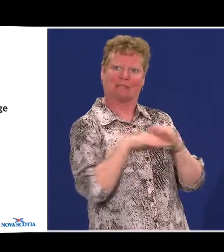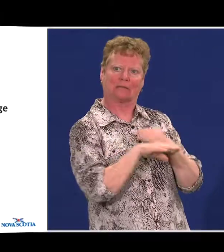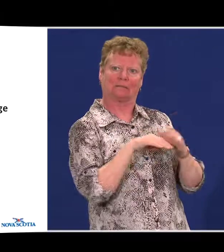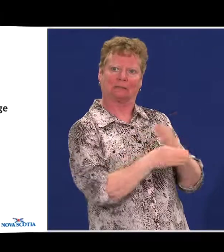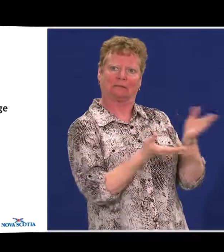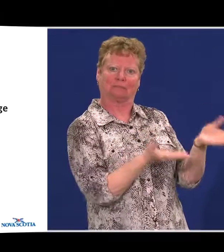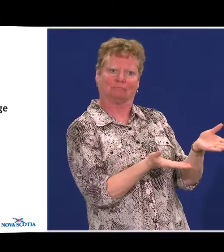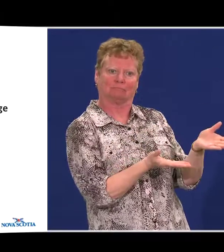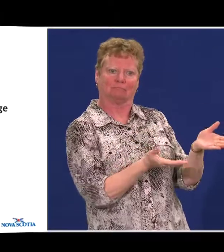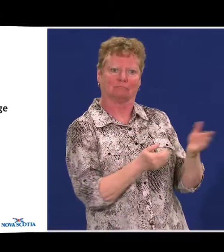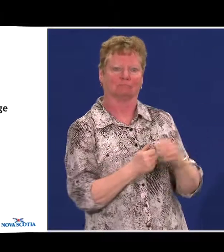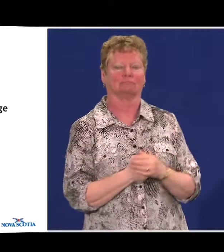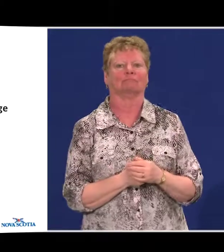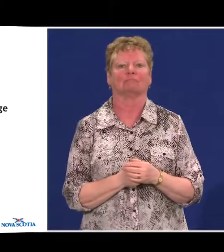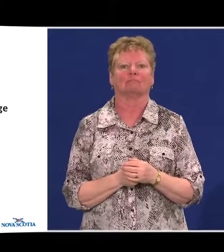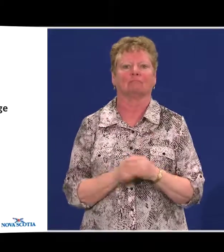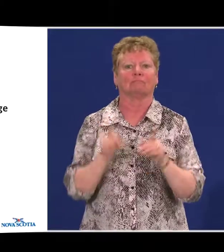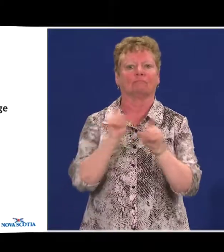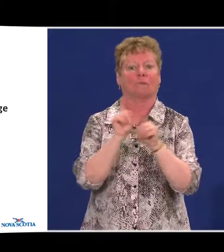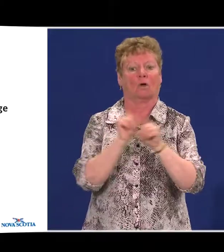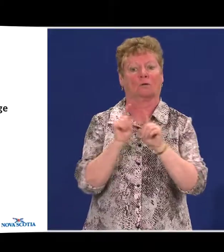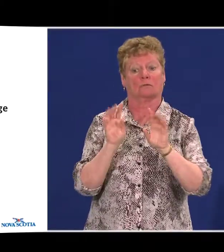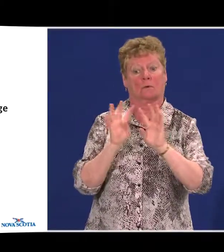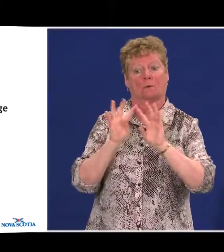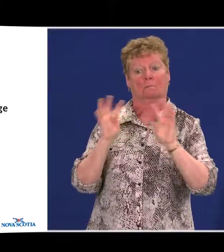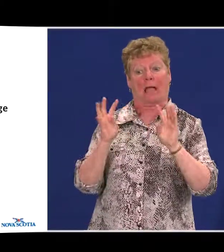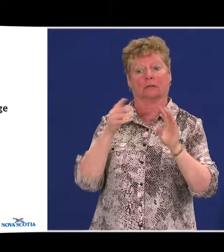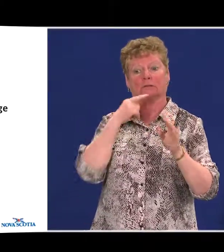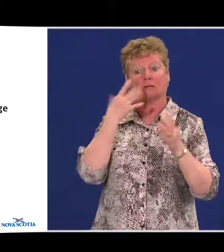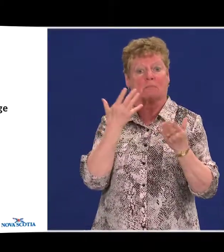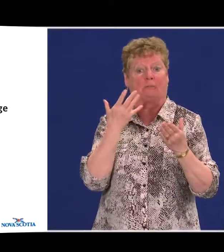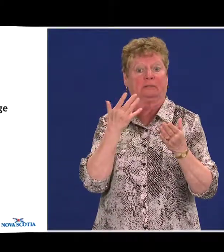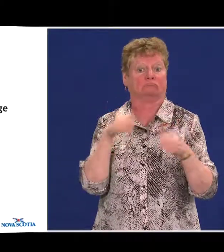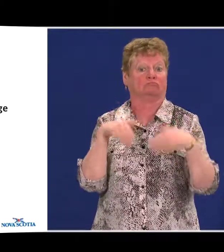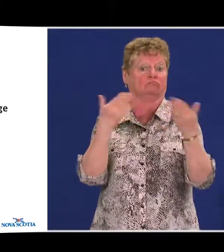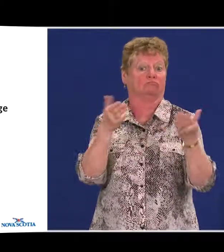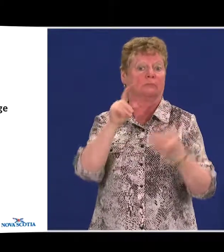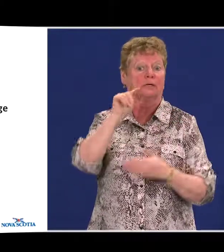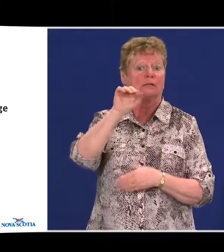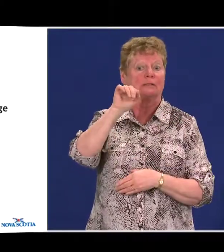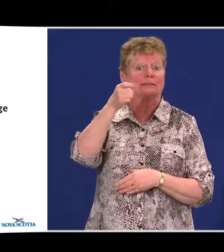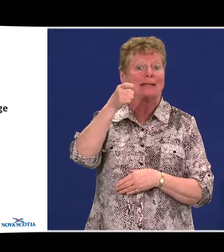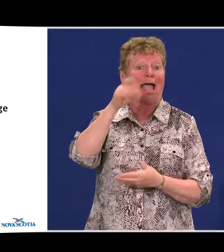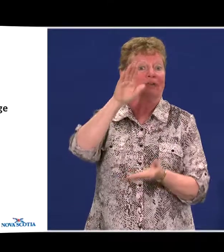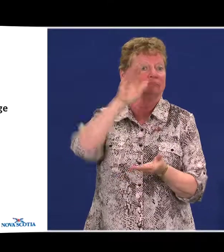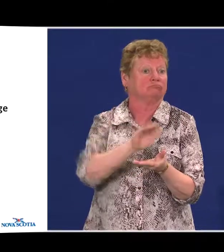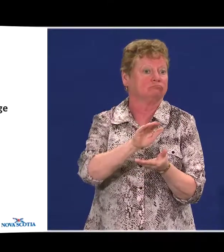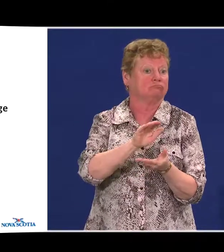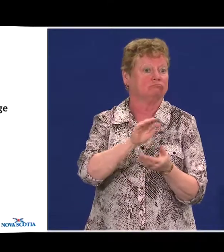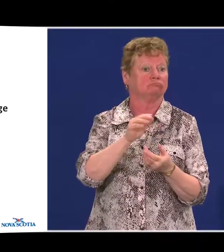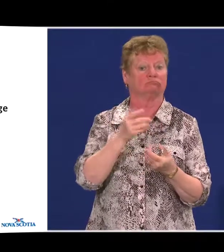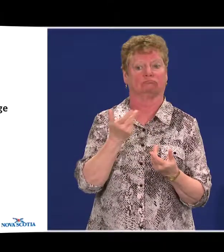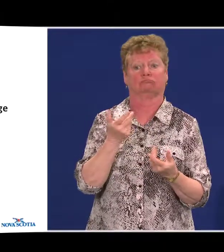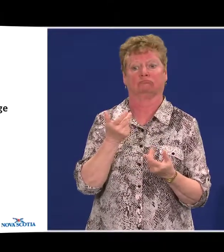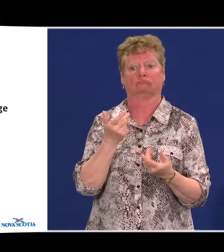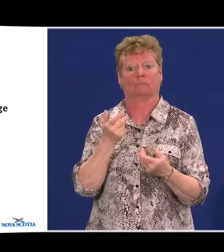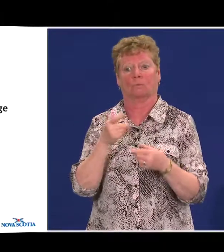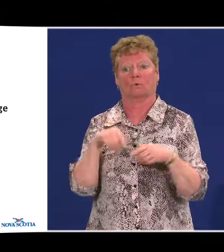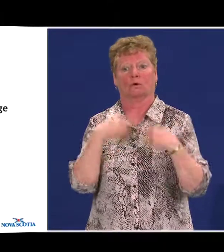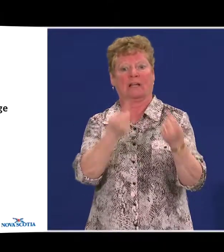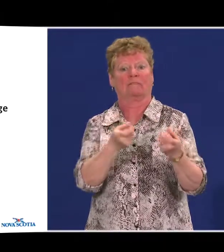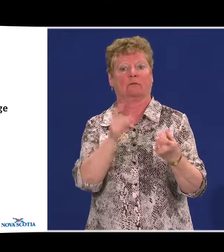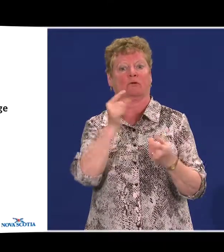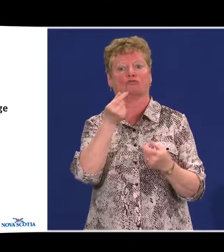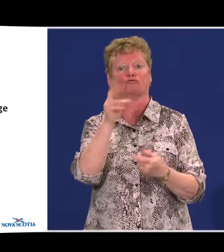The panel also recommends considering tax reductions or grants to encourage compliance